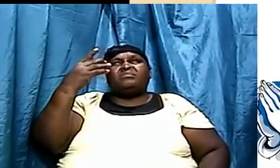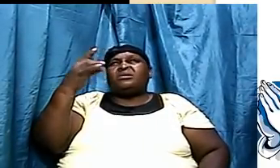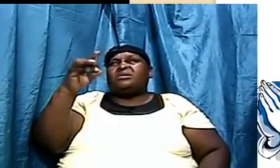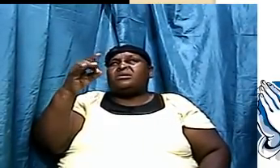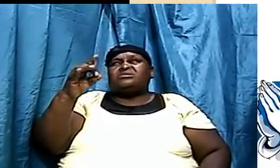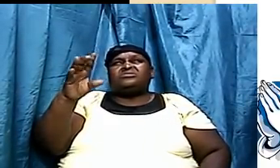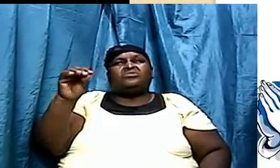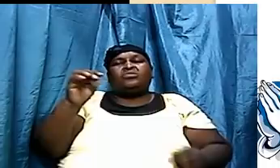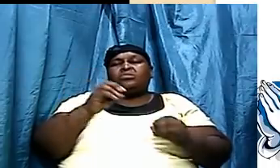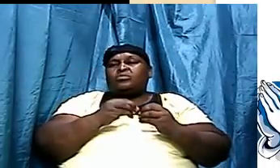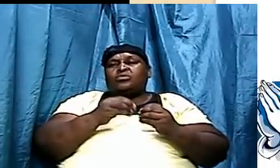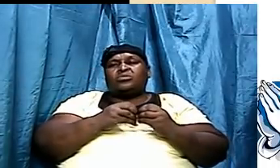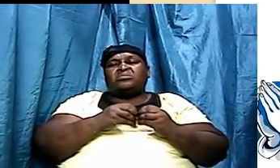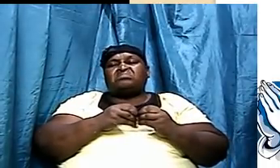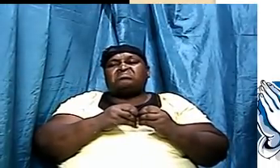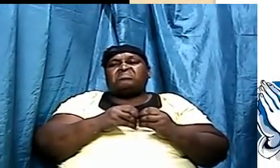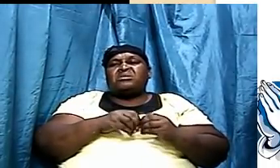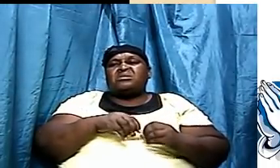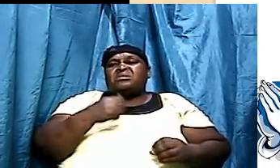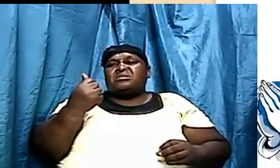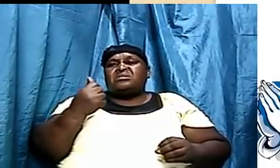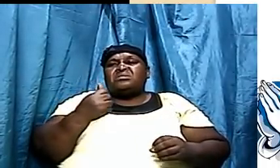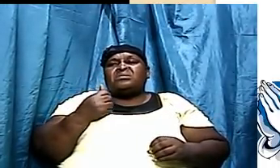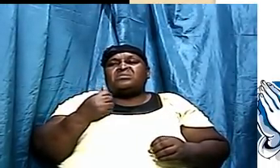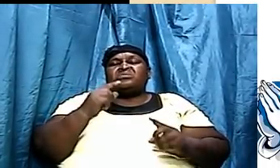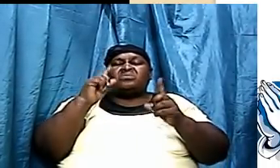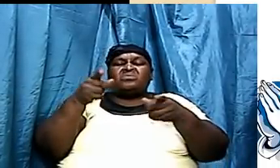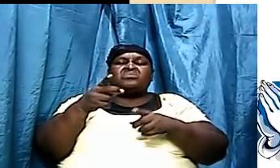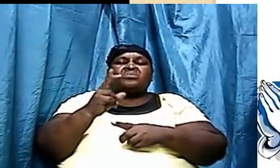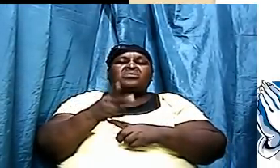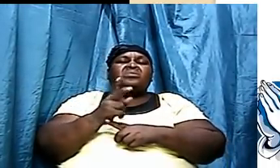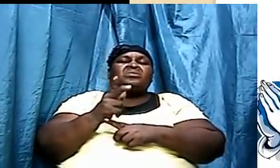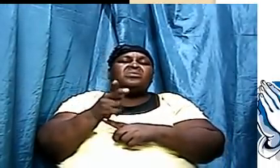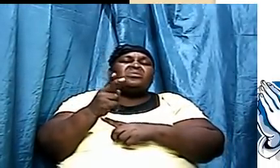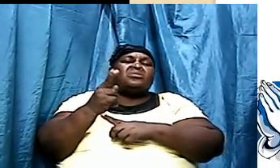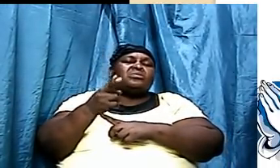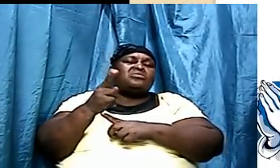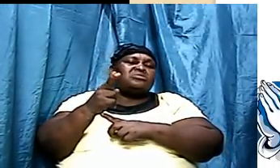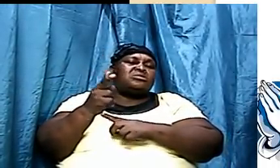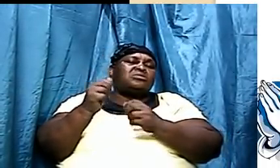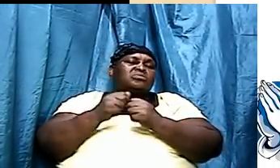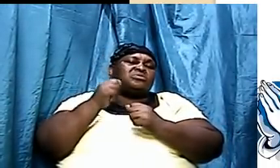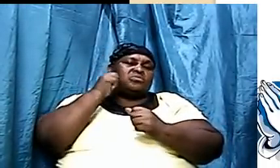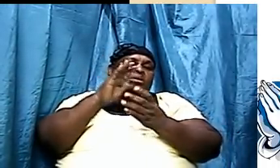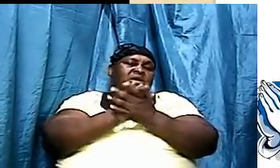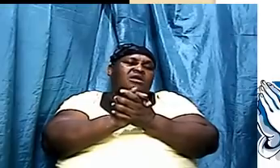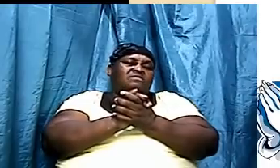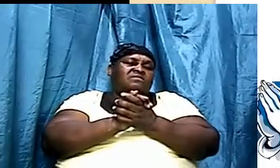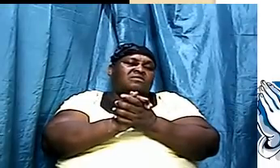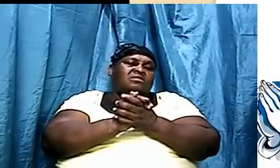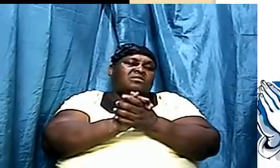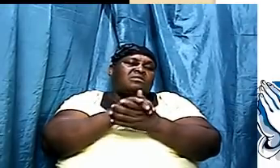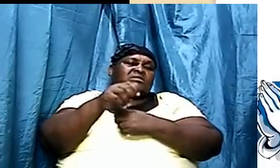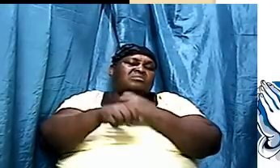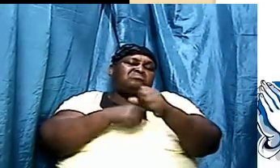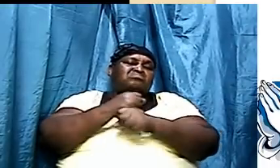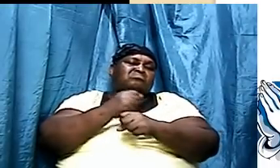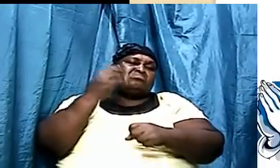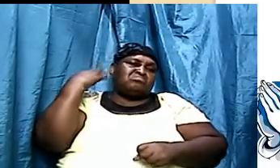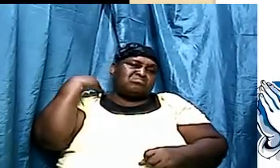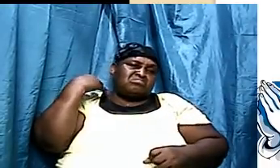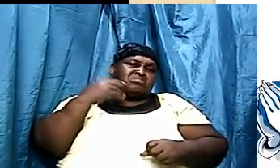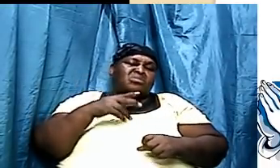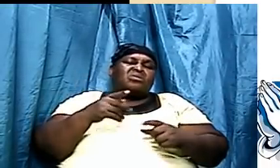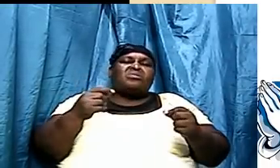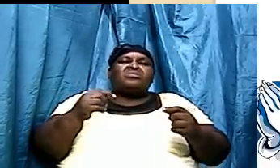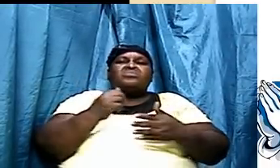the other day I went to a hotel with my wife I think it was sometime in last year and I remember I used to do some